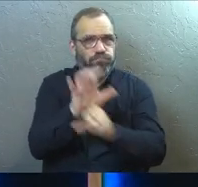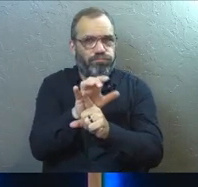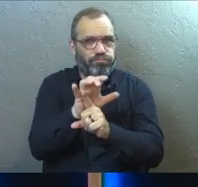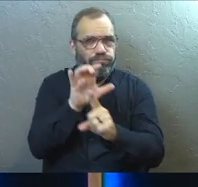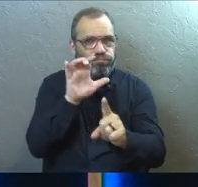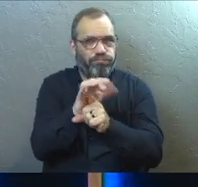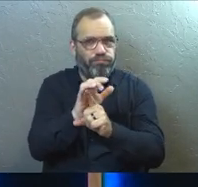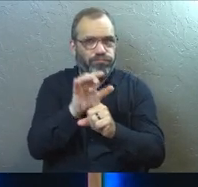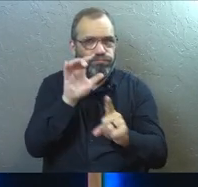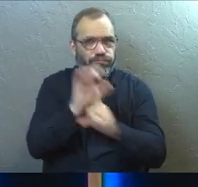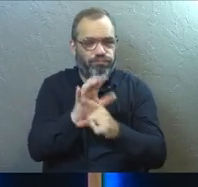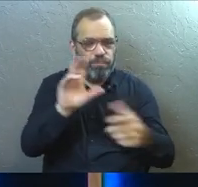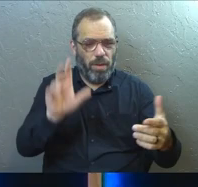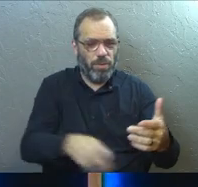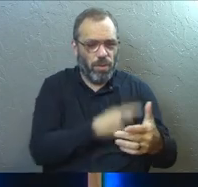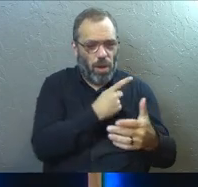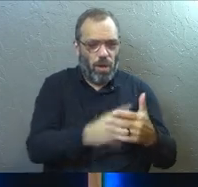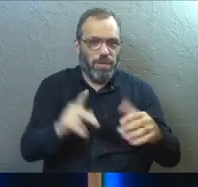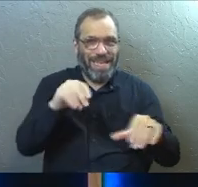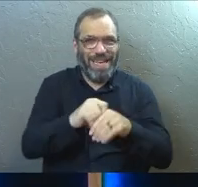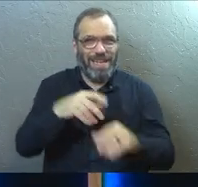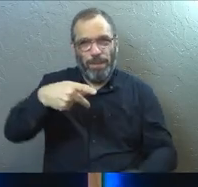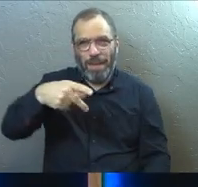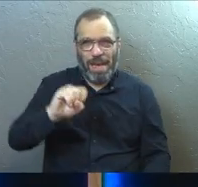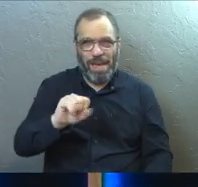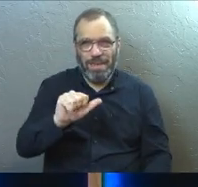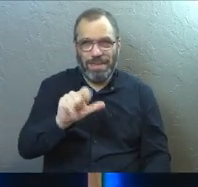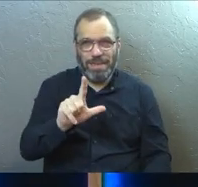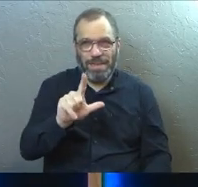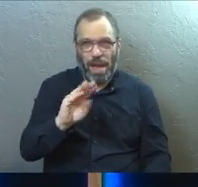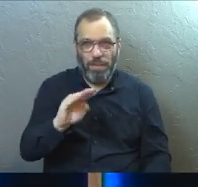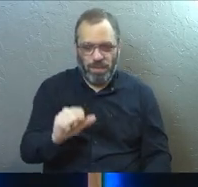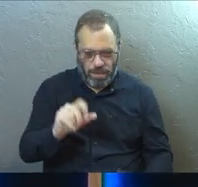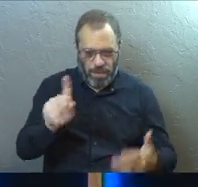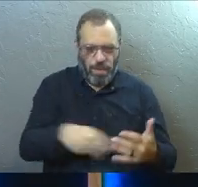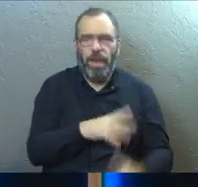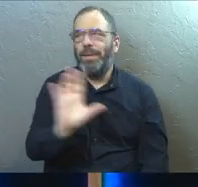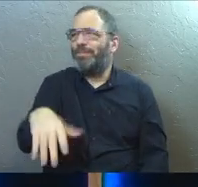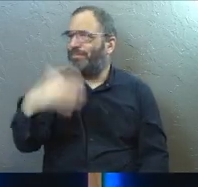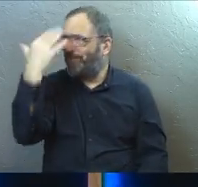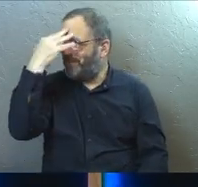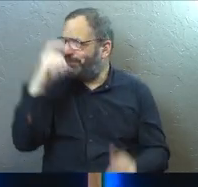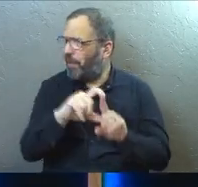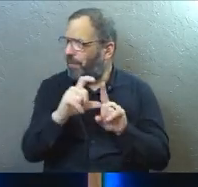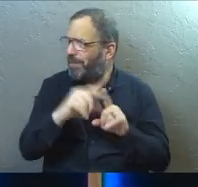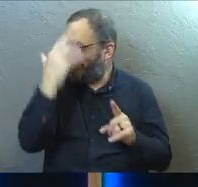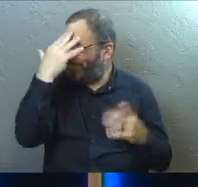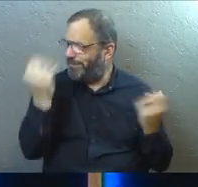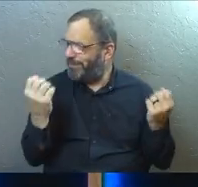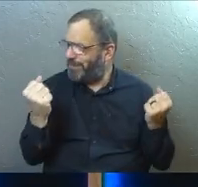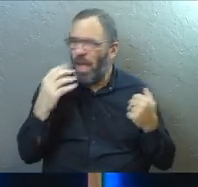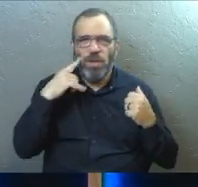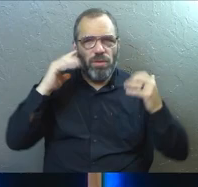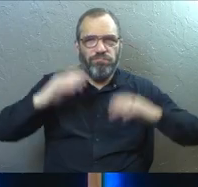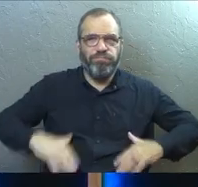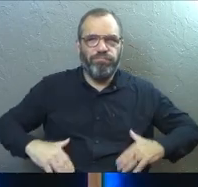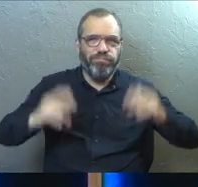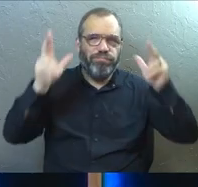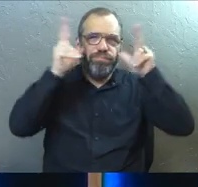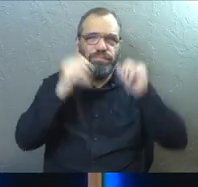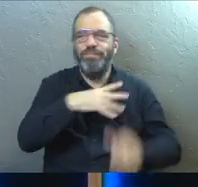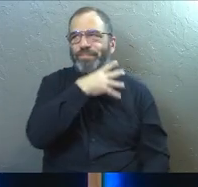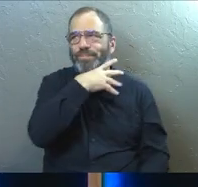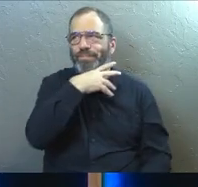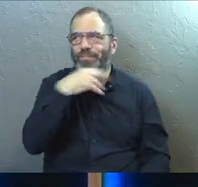psalm written in the book of Psalms. And as soon as we start to read it, you're going to recognize some of the words. You probably grew up listening to it